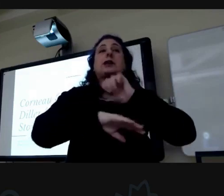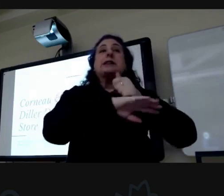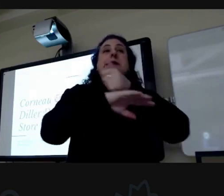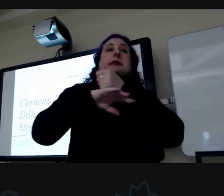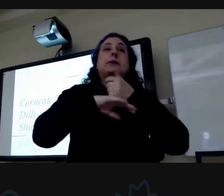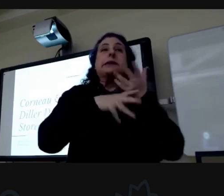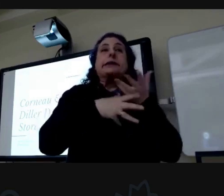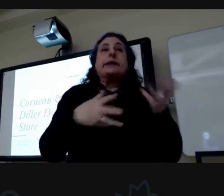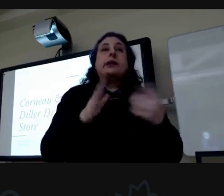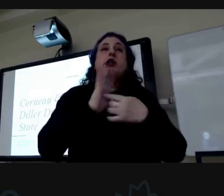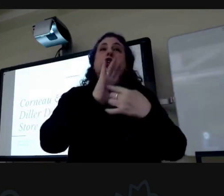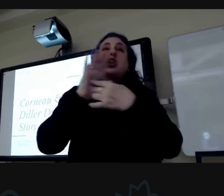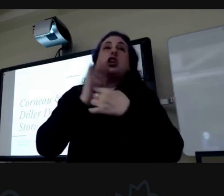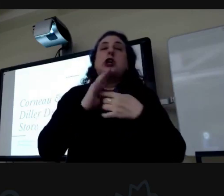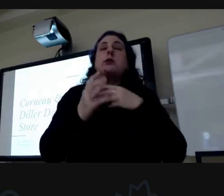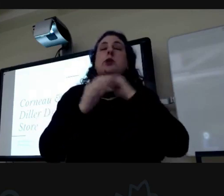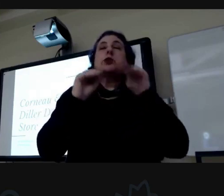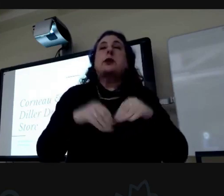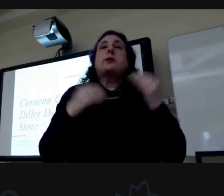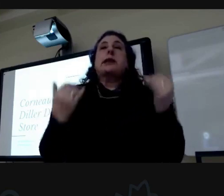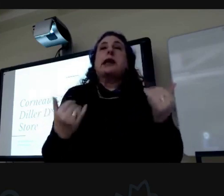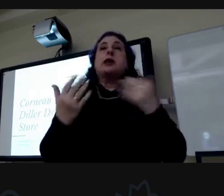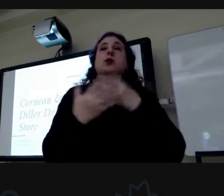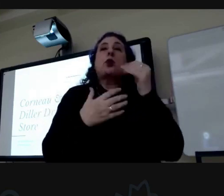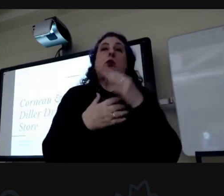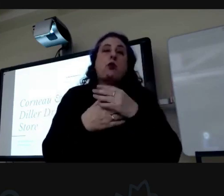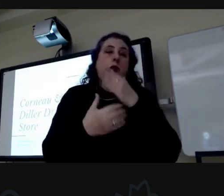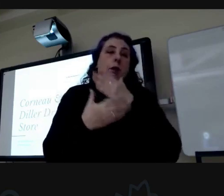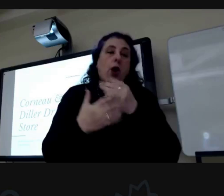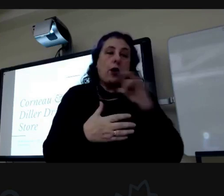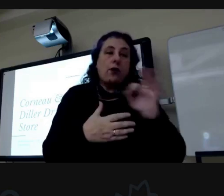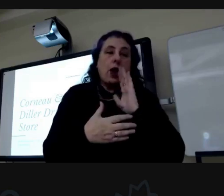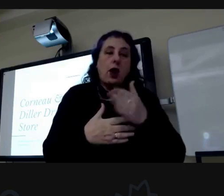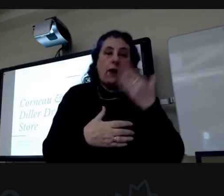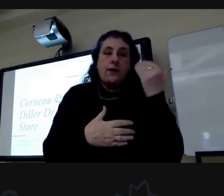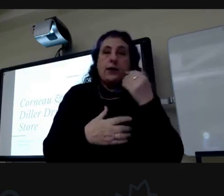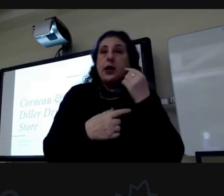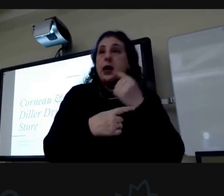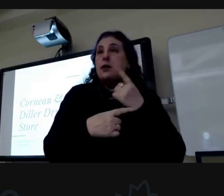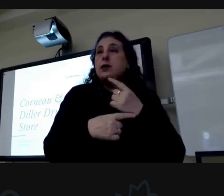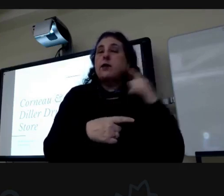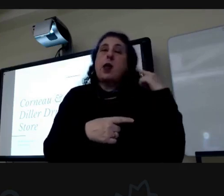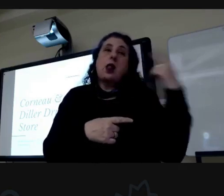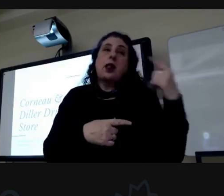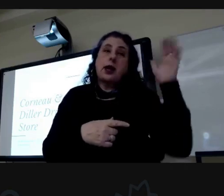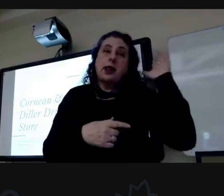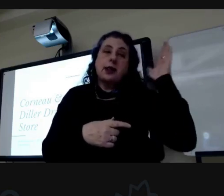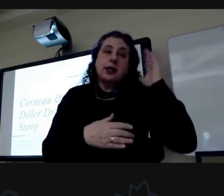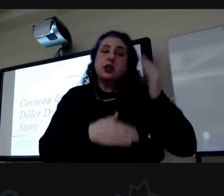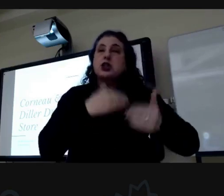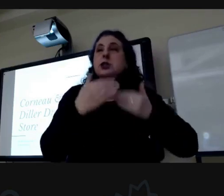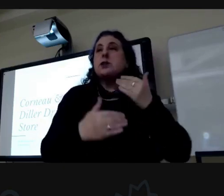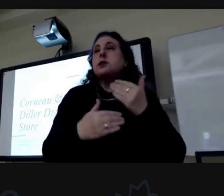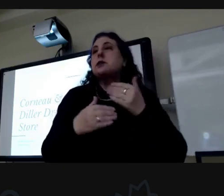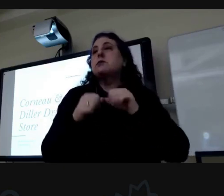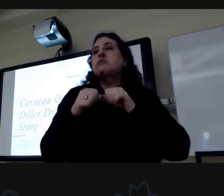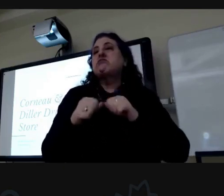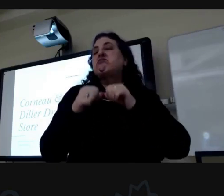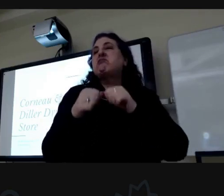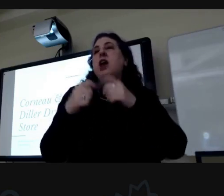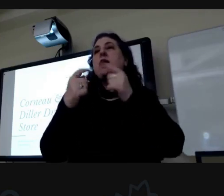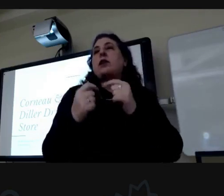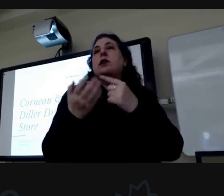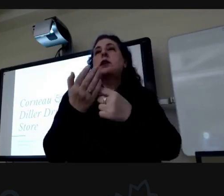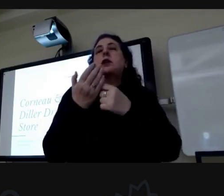museum today's program is also part of our 15th annual lincoln lecture series an ongoing effort to